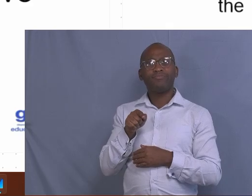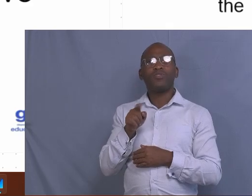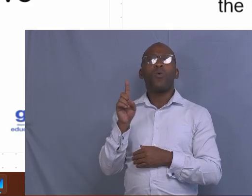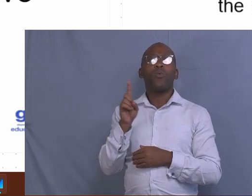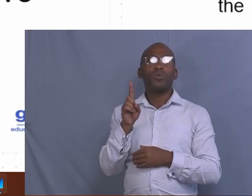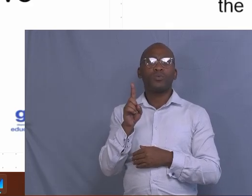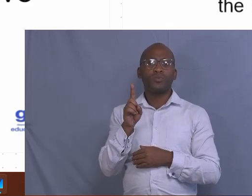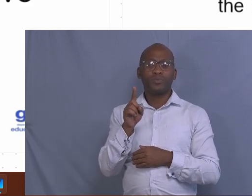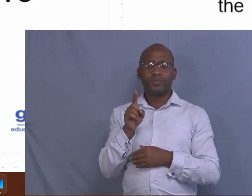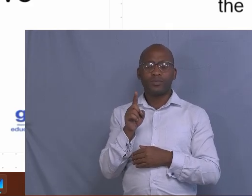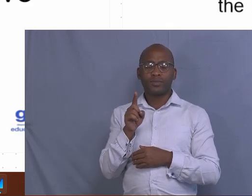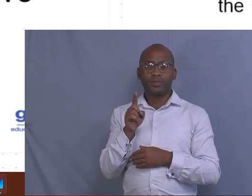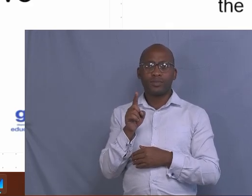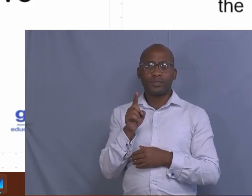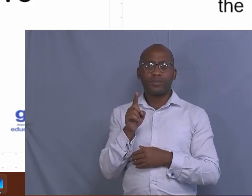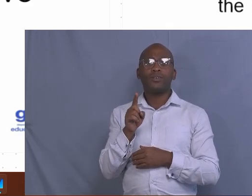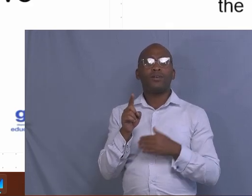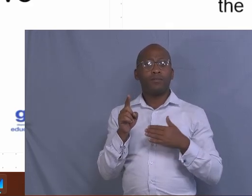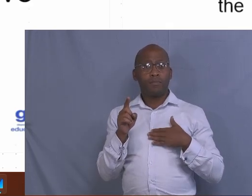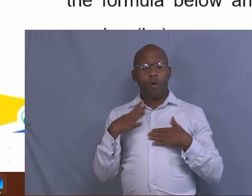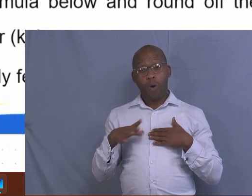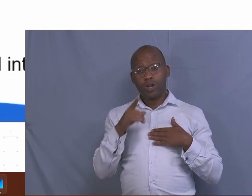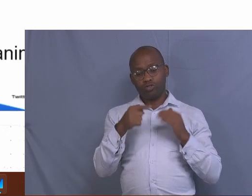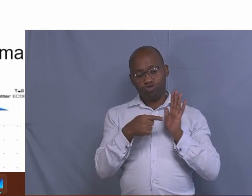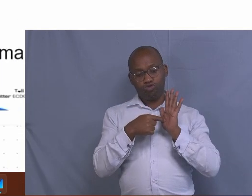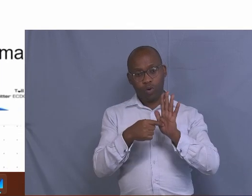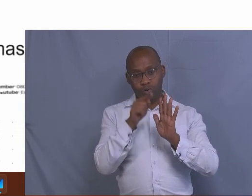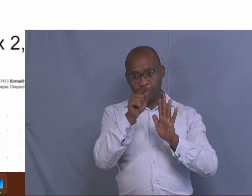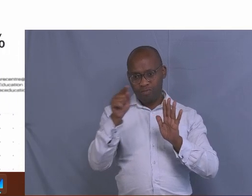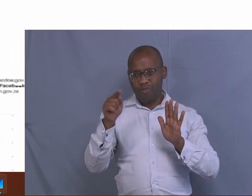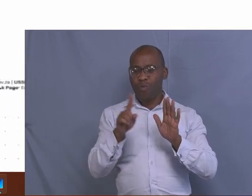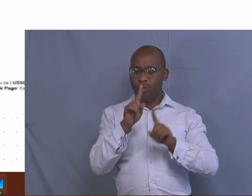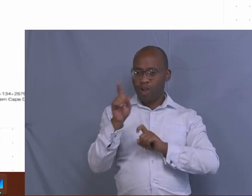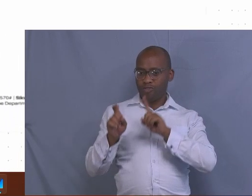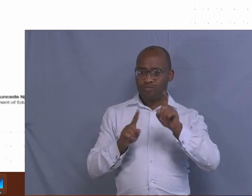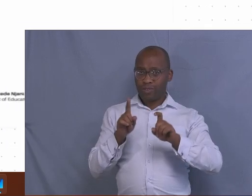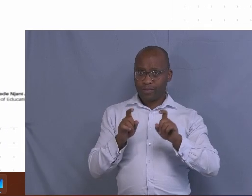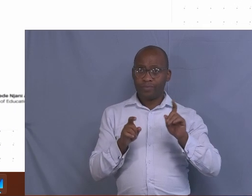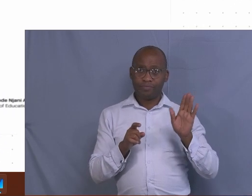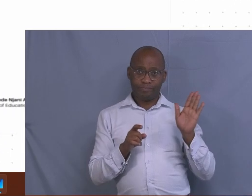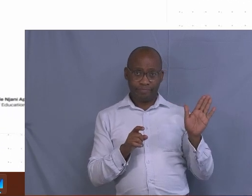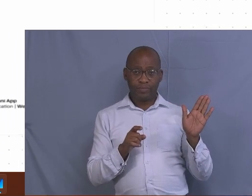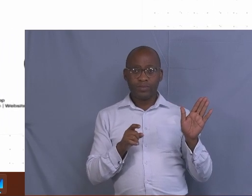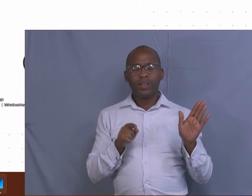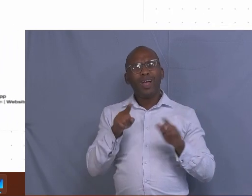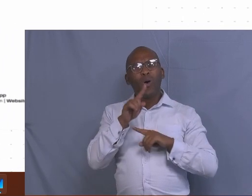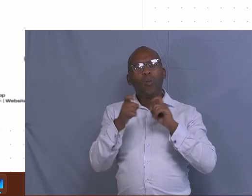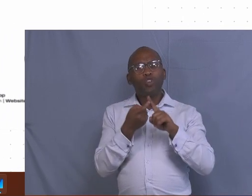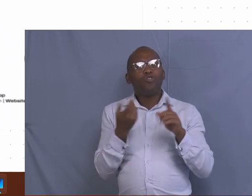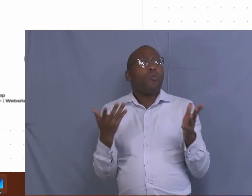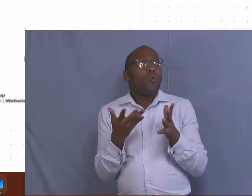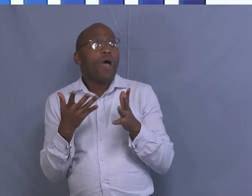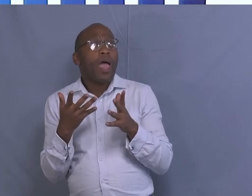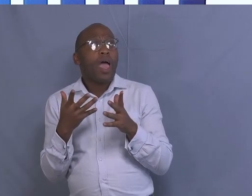Then the questions that I'm going to show to you, they are based on what I said to you. Why